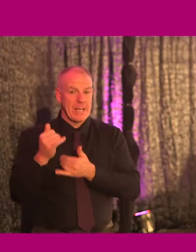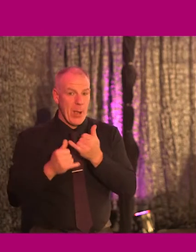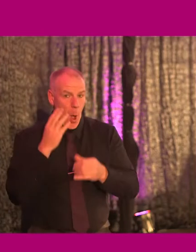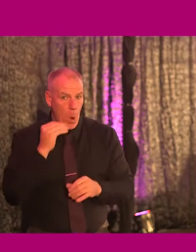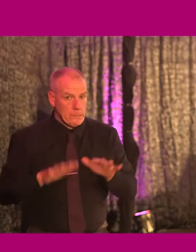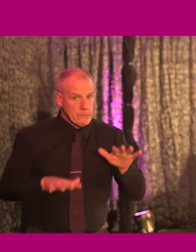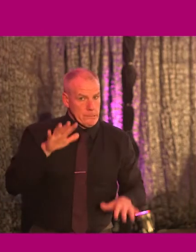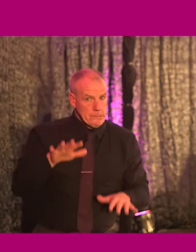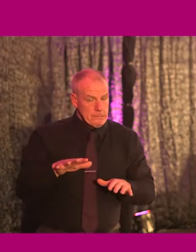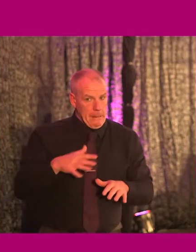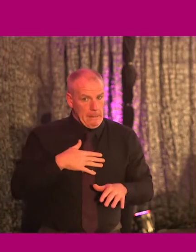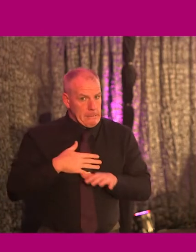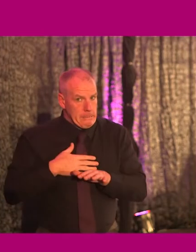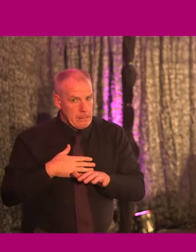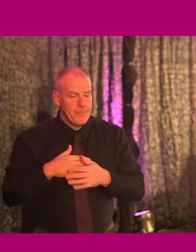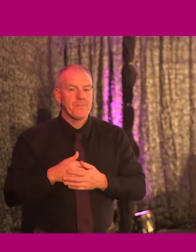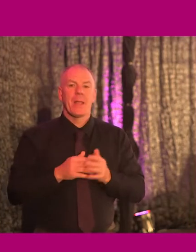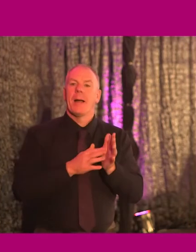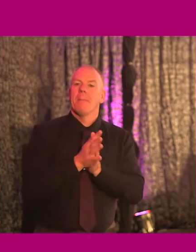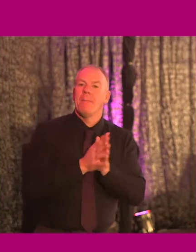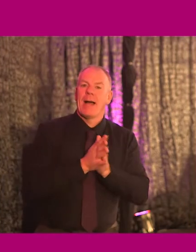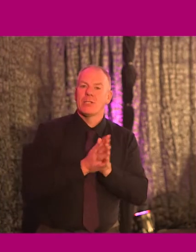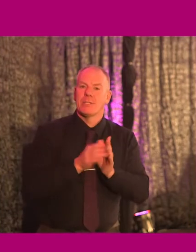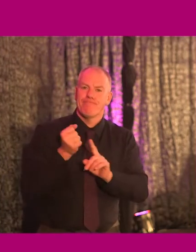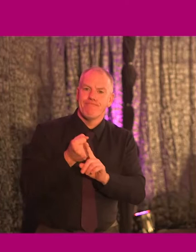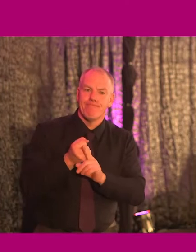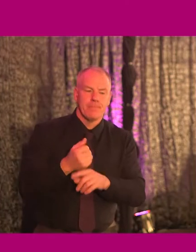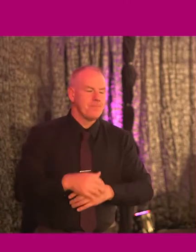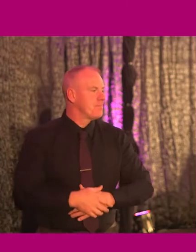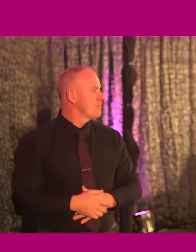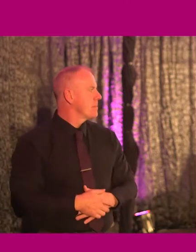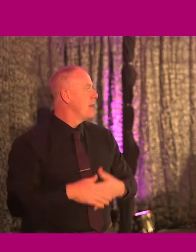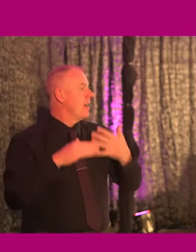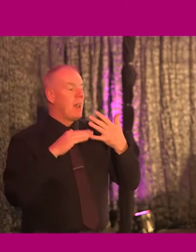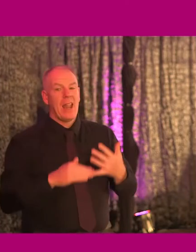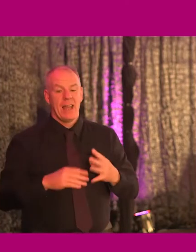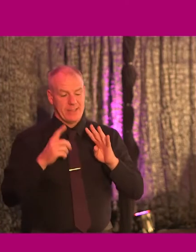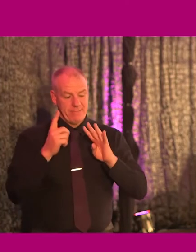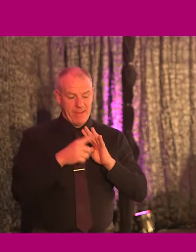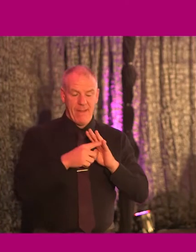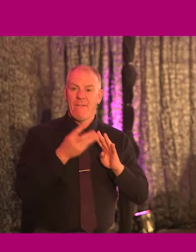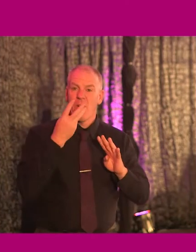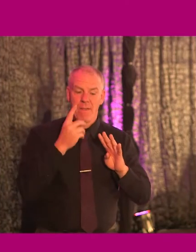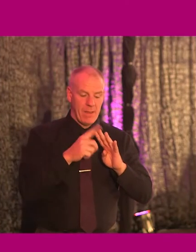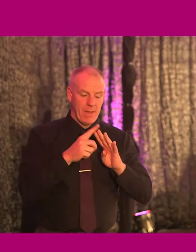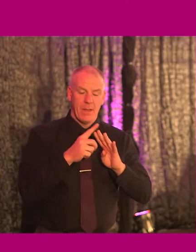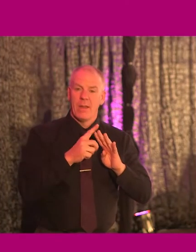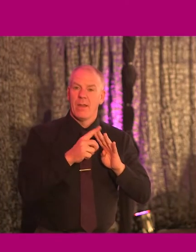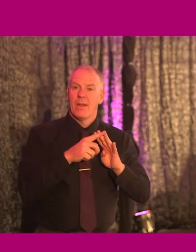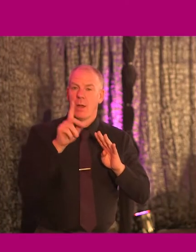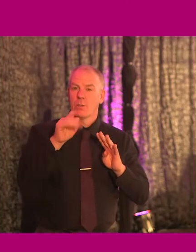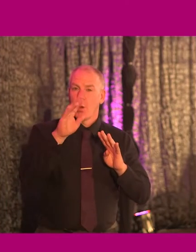precocious, and is a passionate home cook. Last on the stage today, he'll be speaking as Tony Murray.